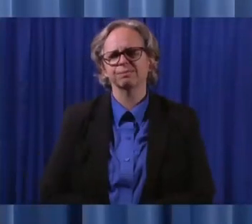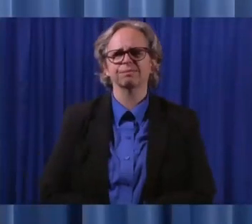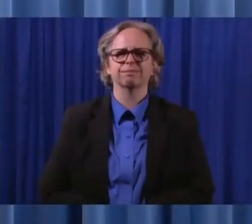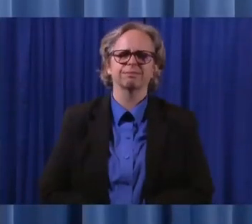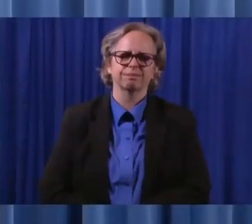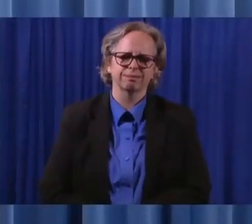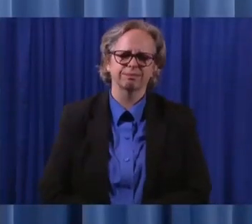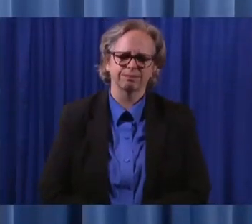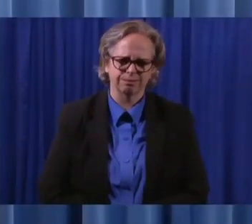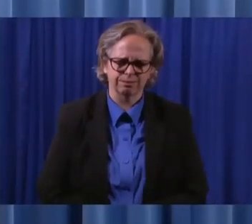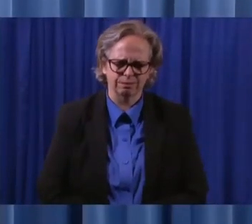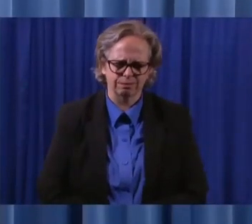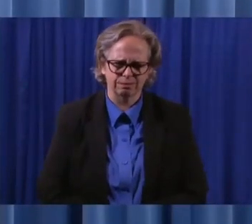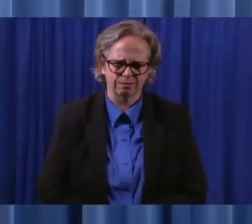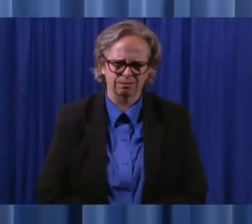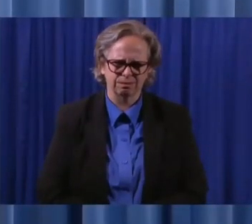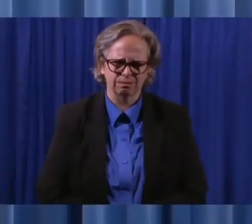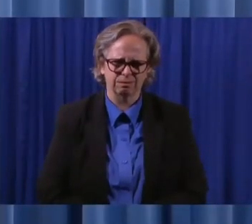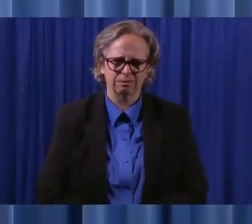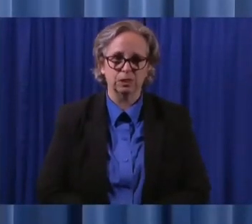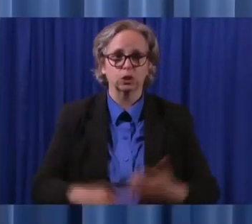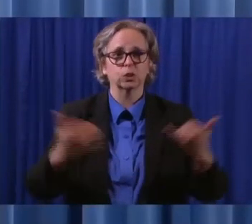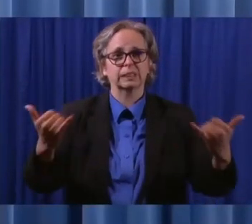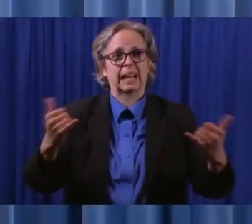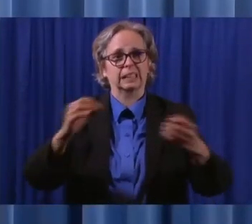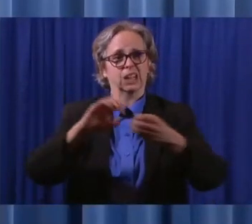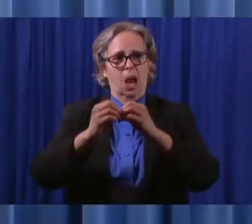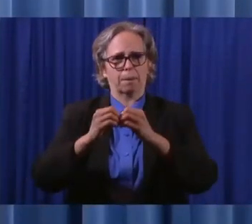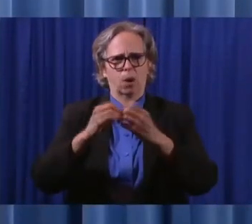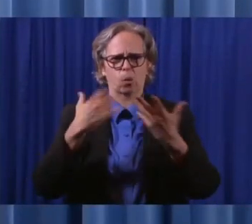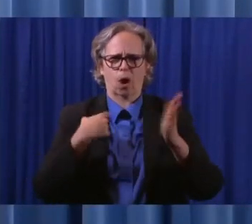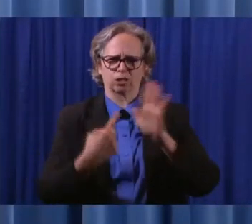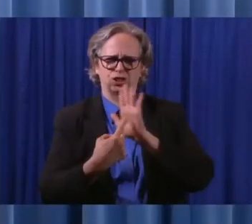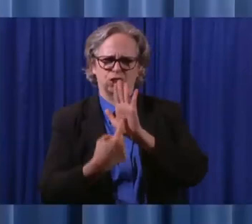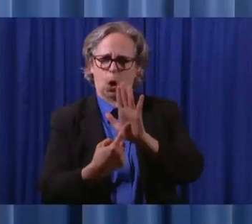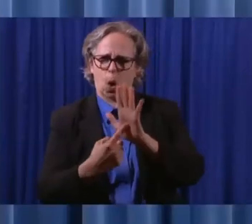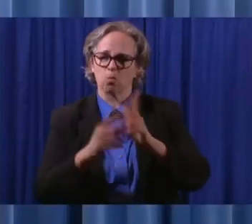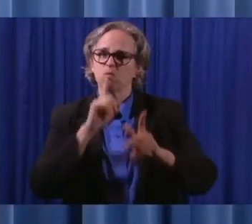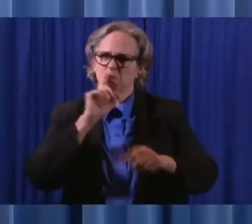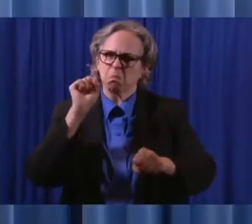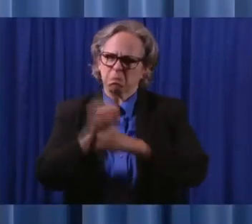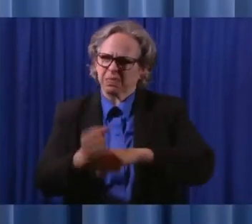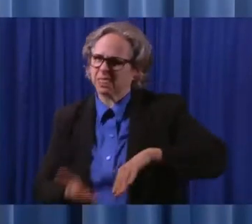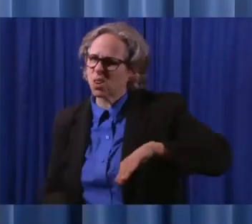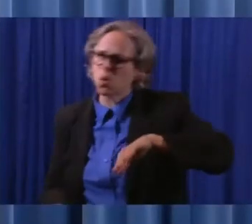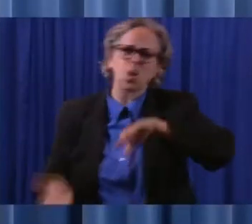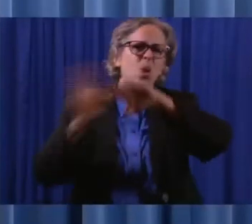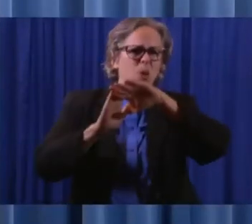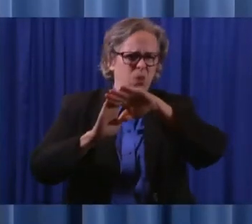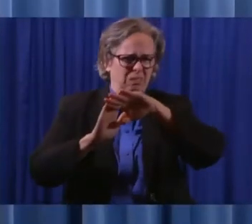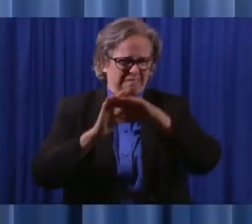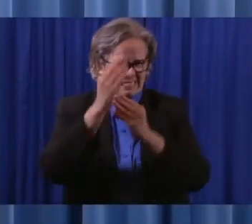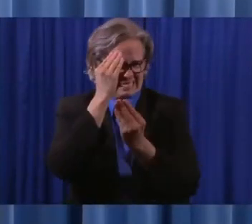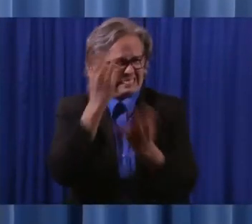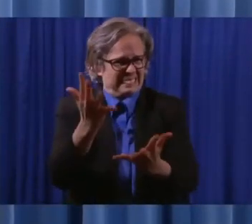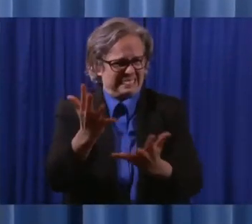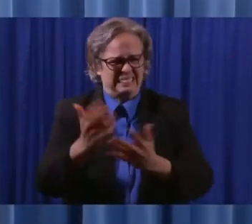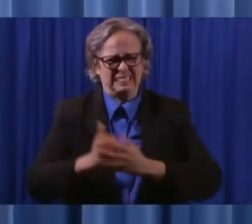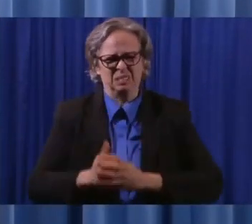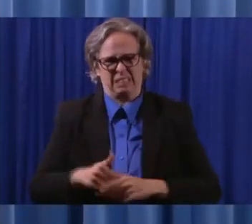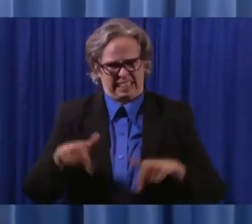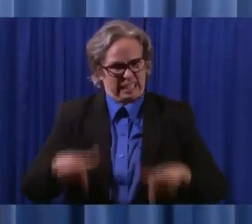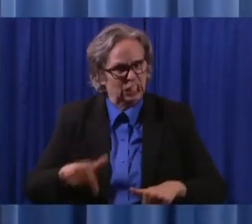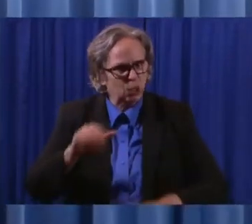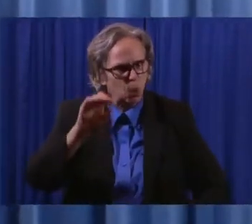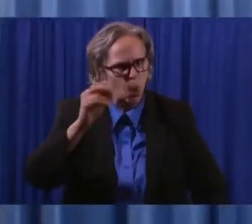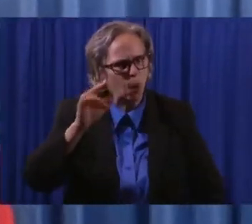Today's numbers show a big increase in cases in Ohio. We have seen a continuing